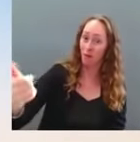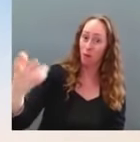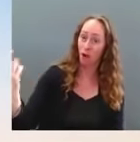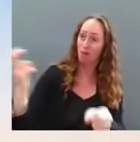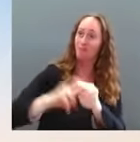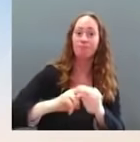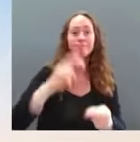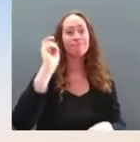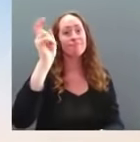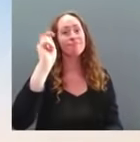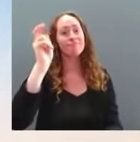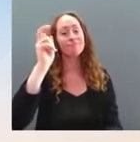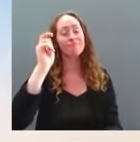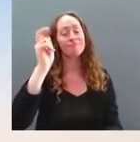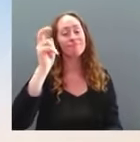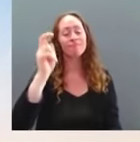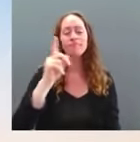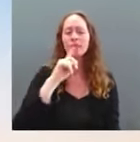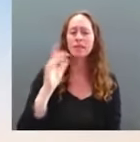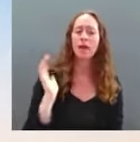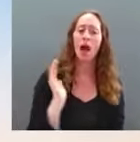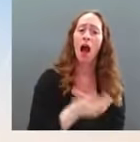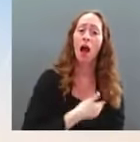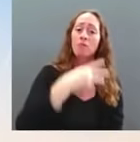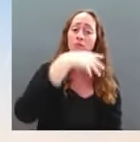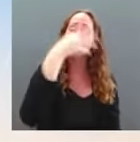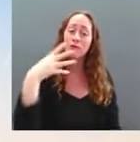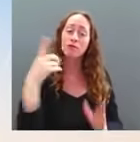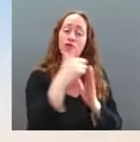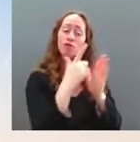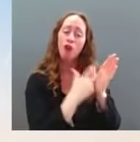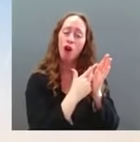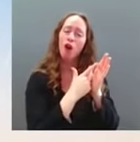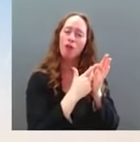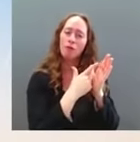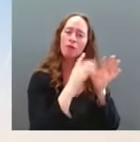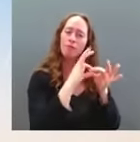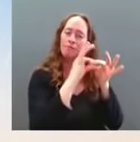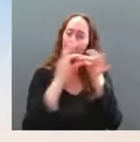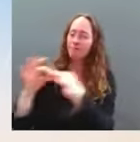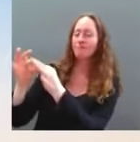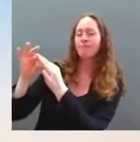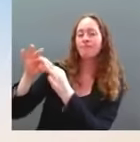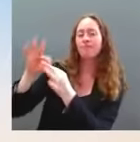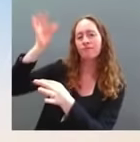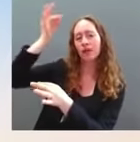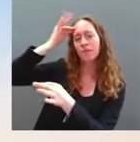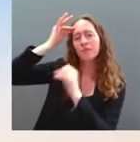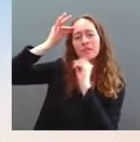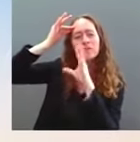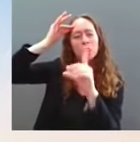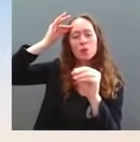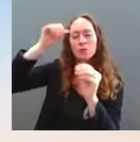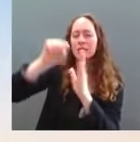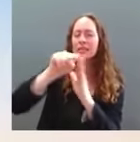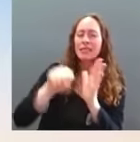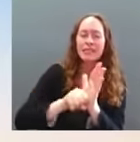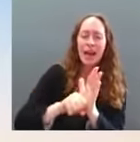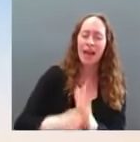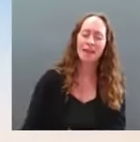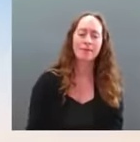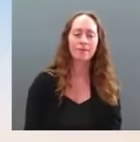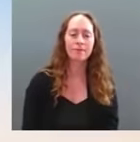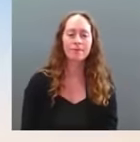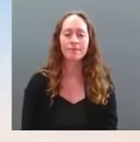government, not a state. Washington, D.C.? Ms. Well, listen, I don't know. But I know that the governor of Texas or any state does not have the legal authority